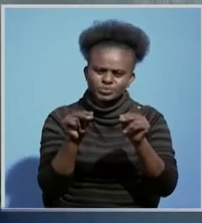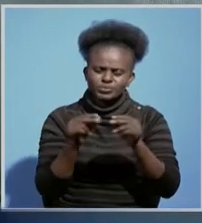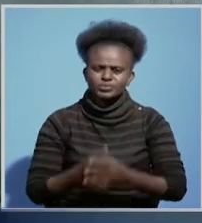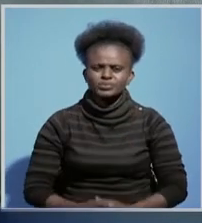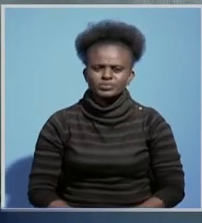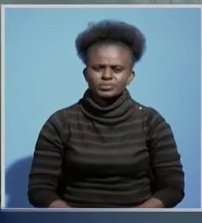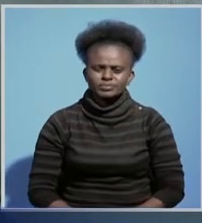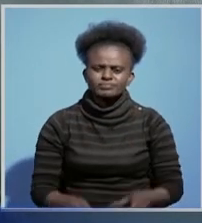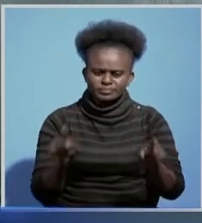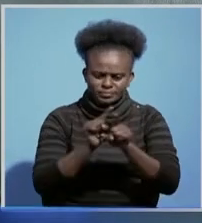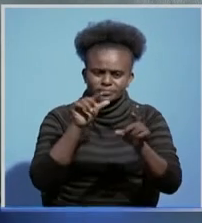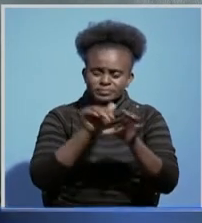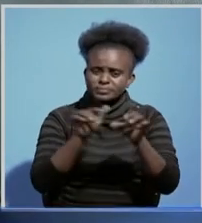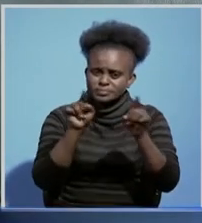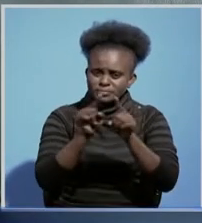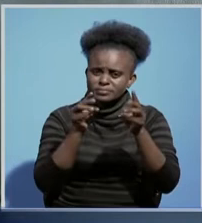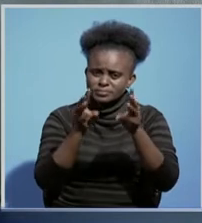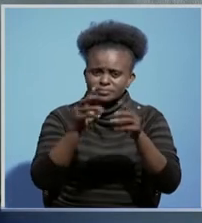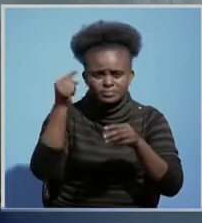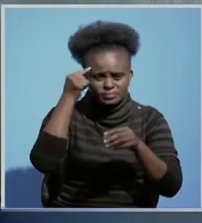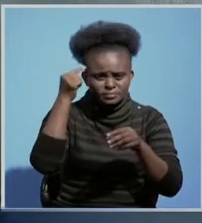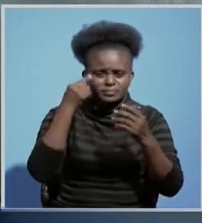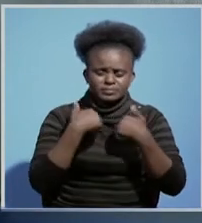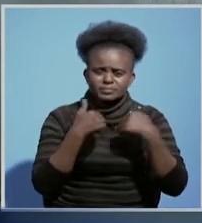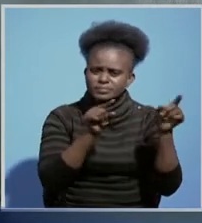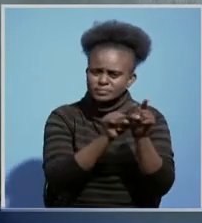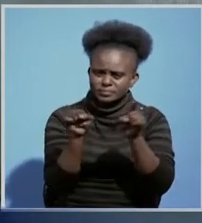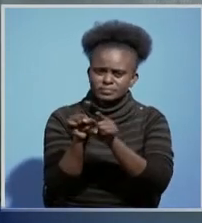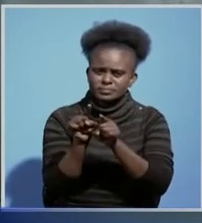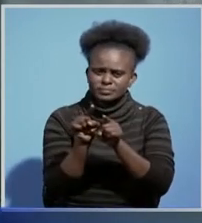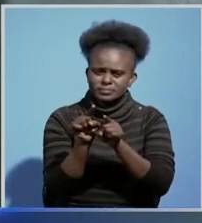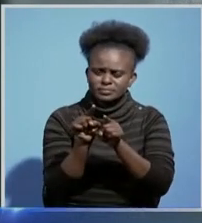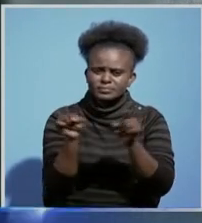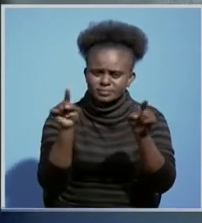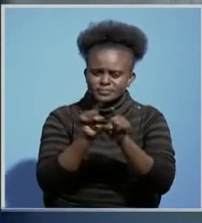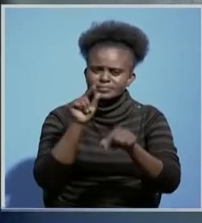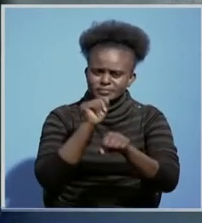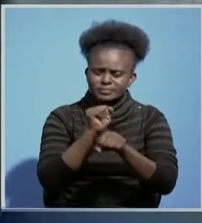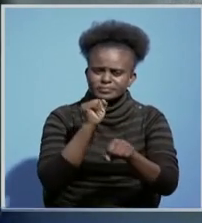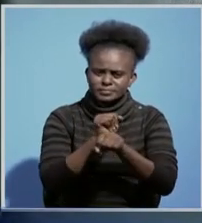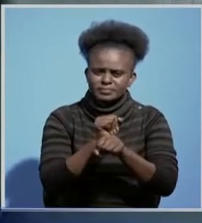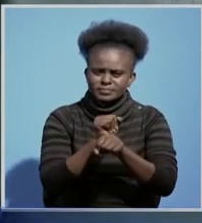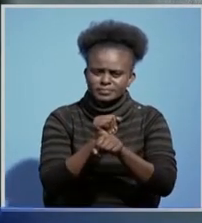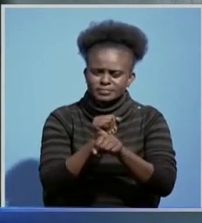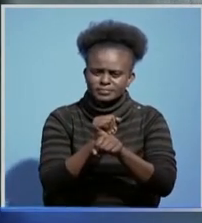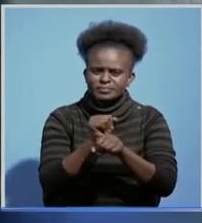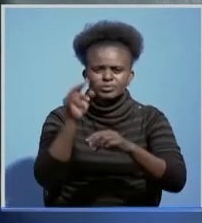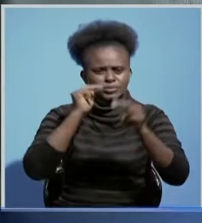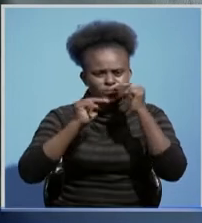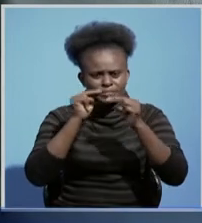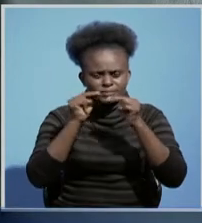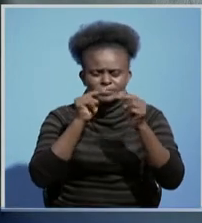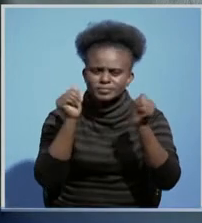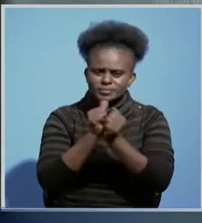On top of that the government has also worked through negotiations with our